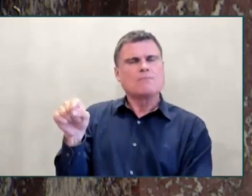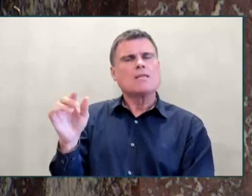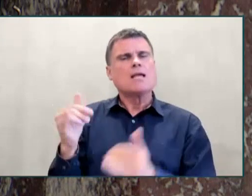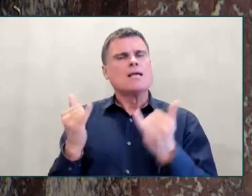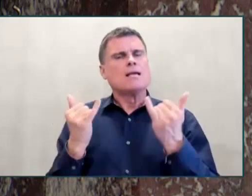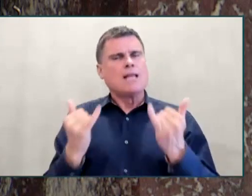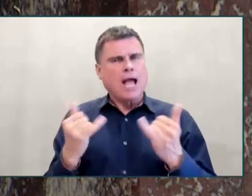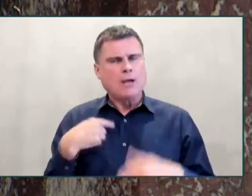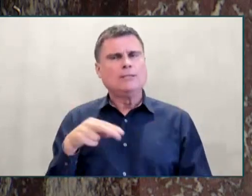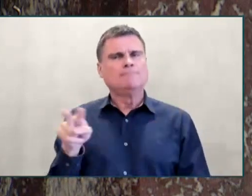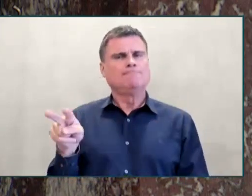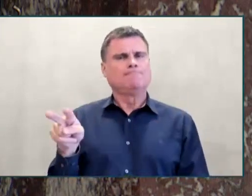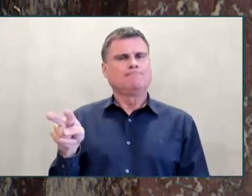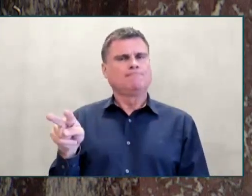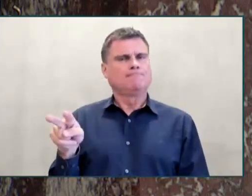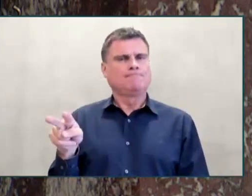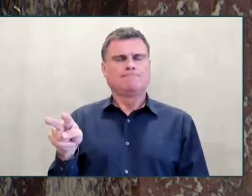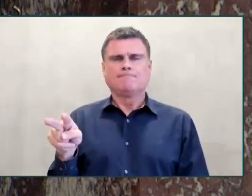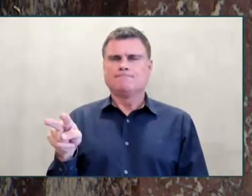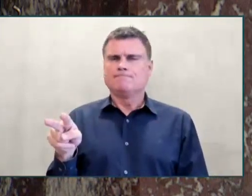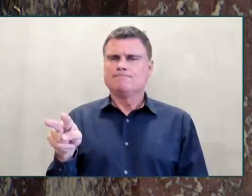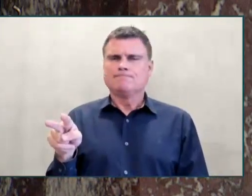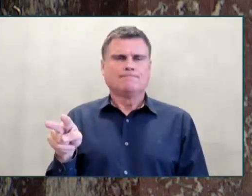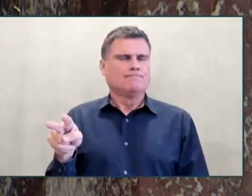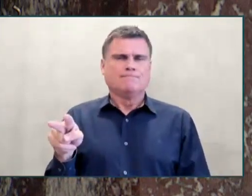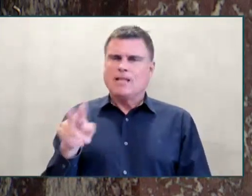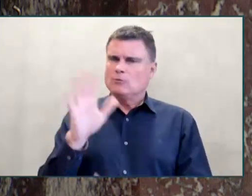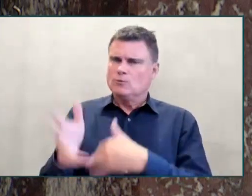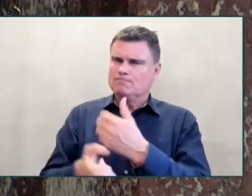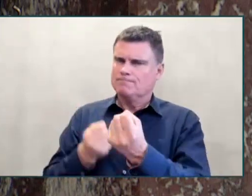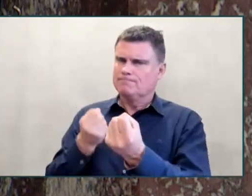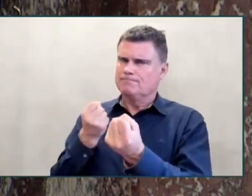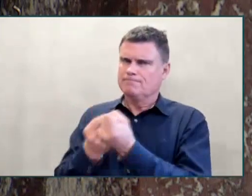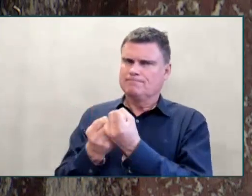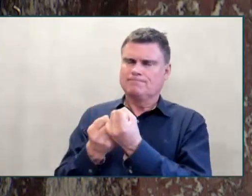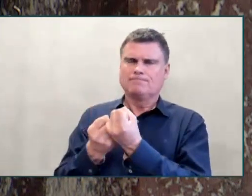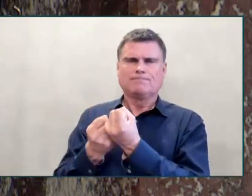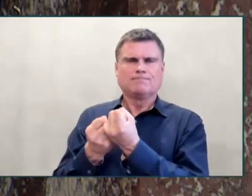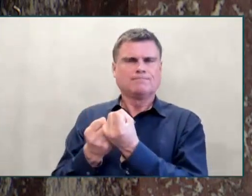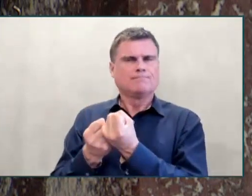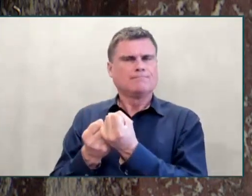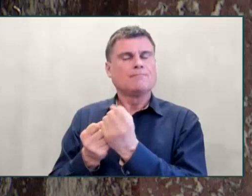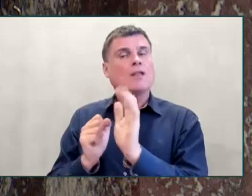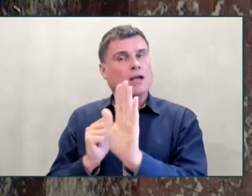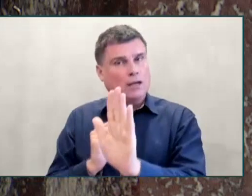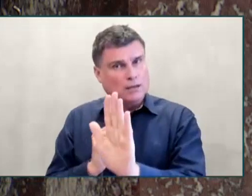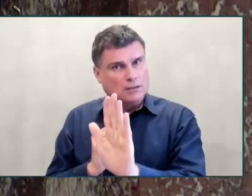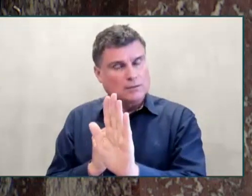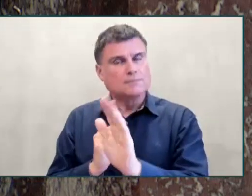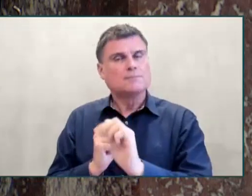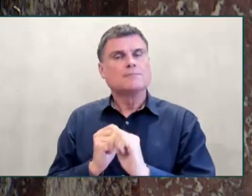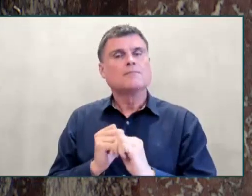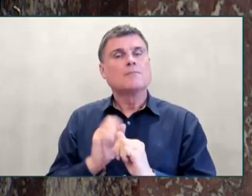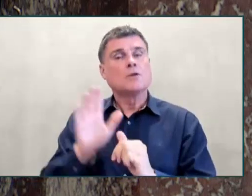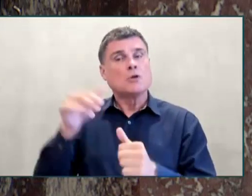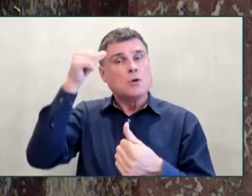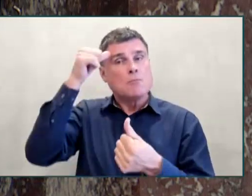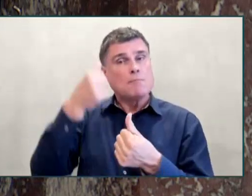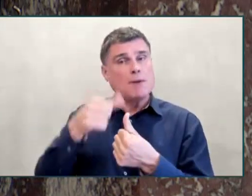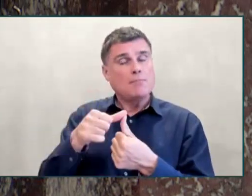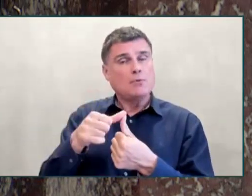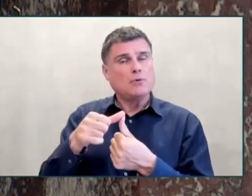just to acknowledge each time these findings are publicly stated,